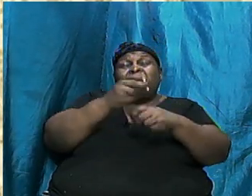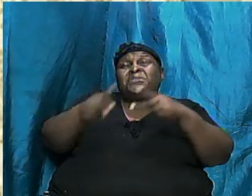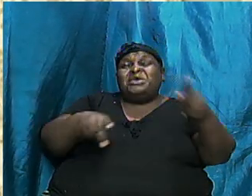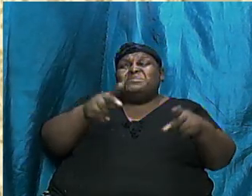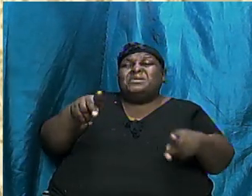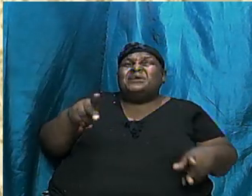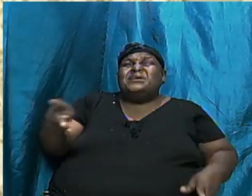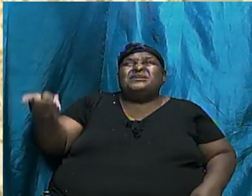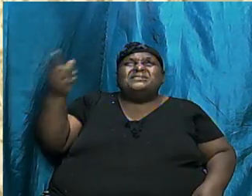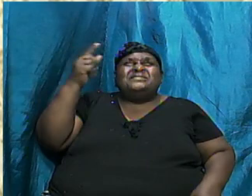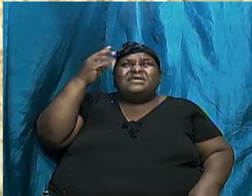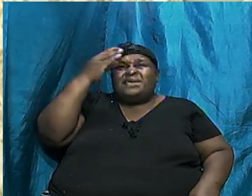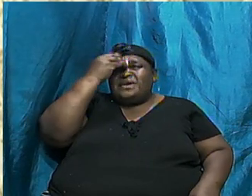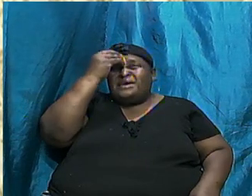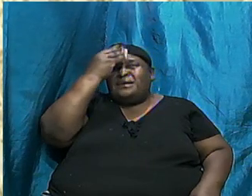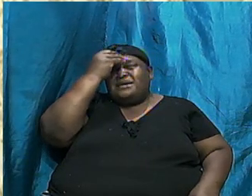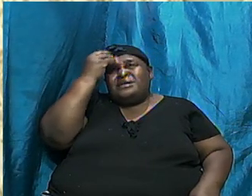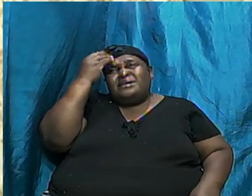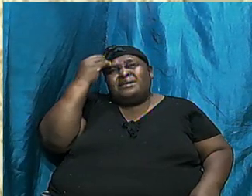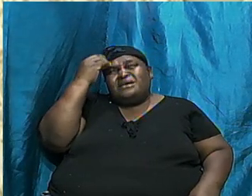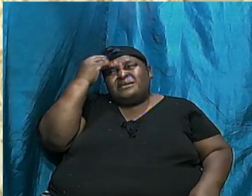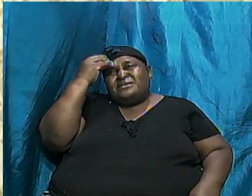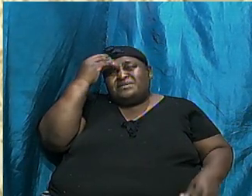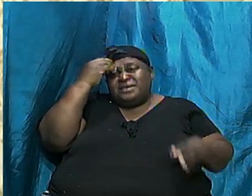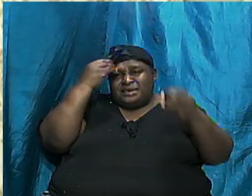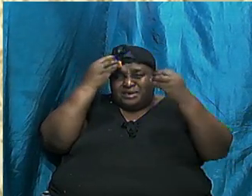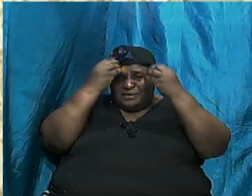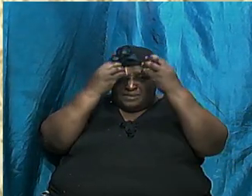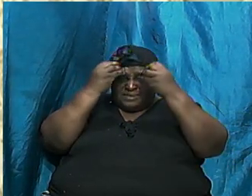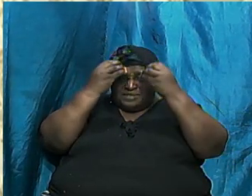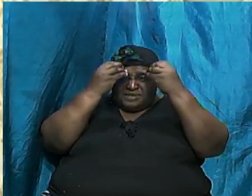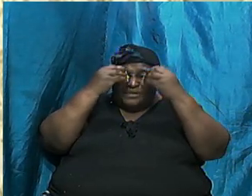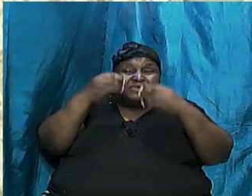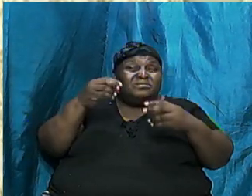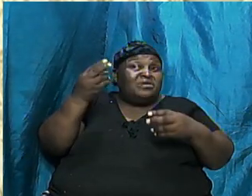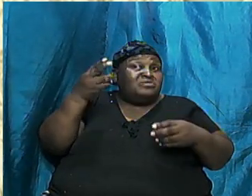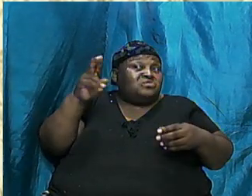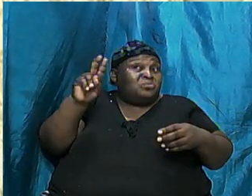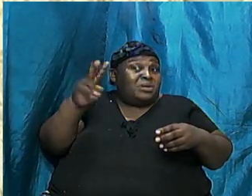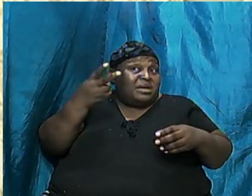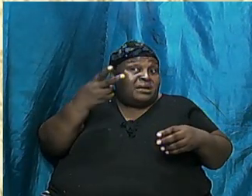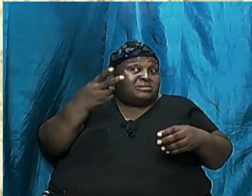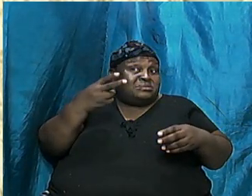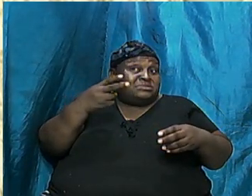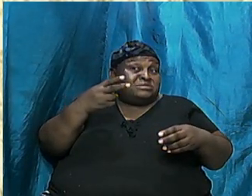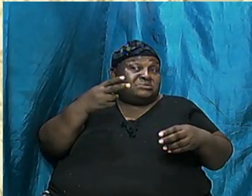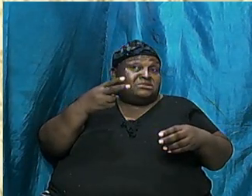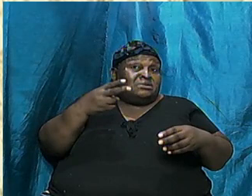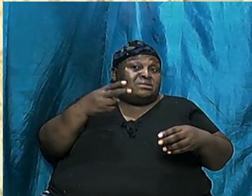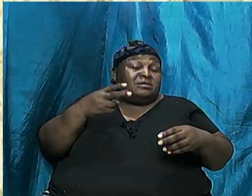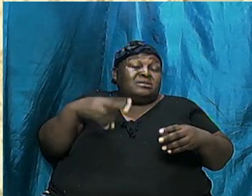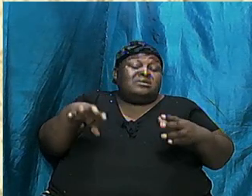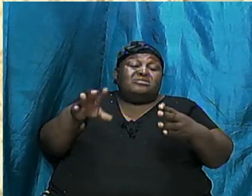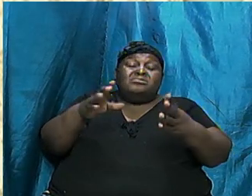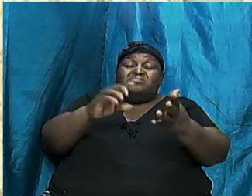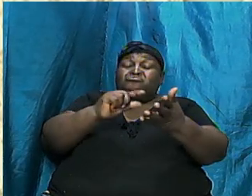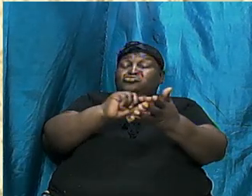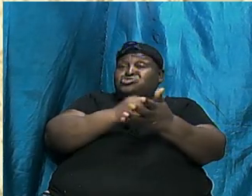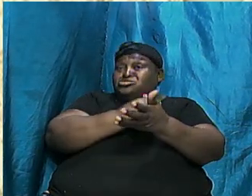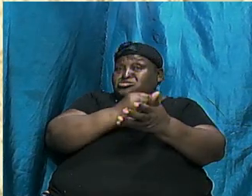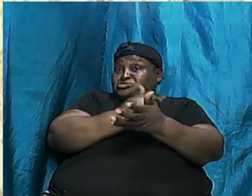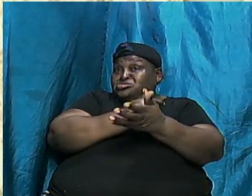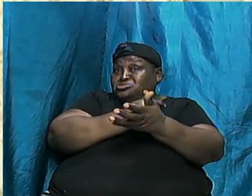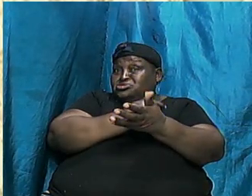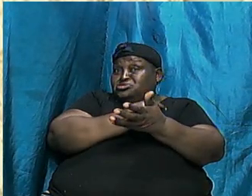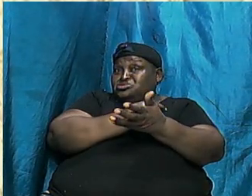authentic the book is it speaks about in the beginning God and it sounds hard